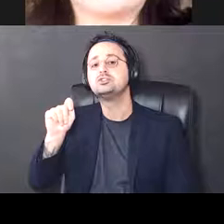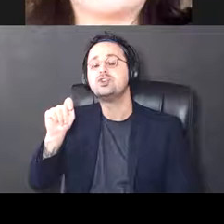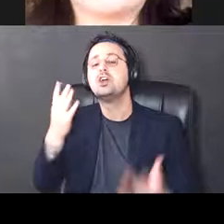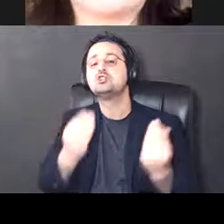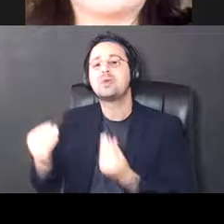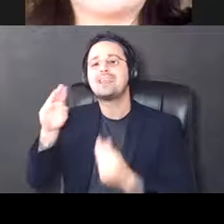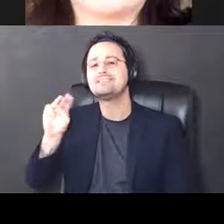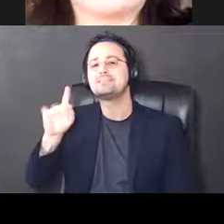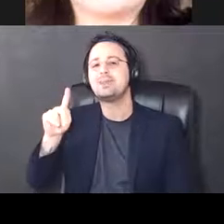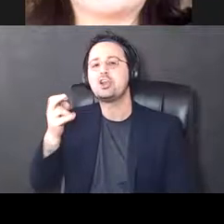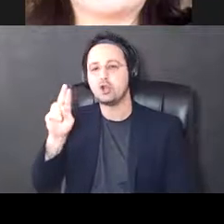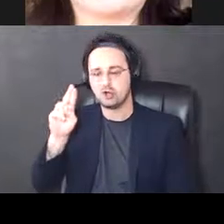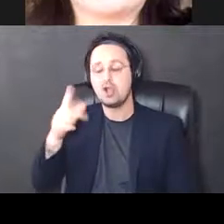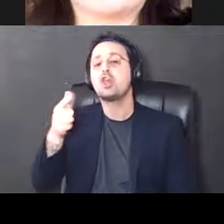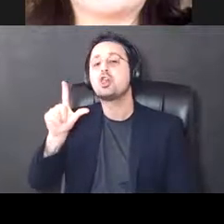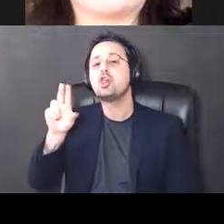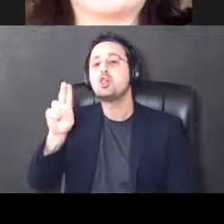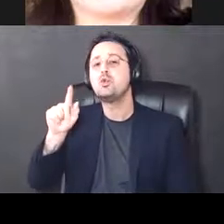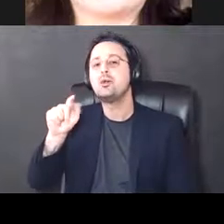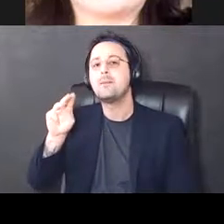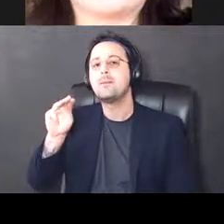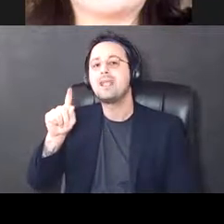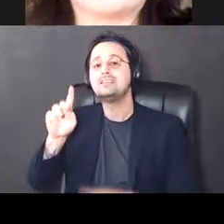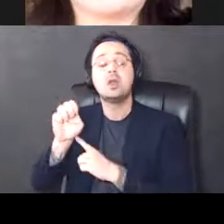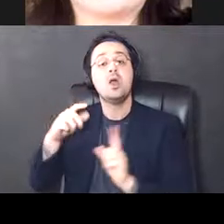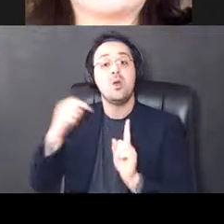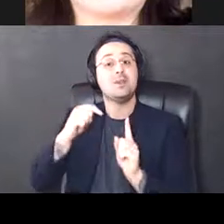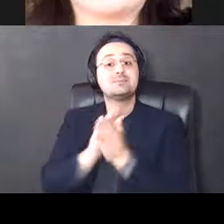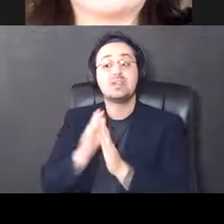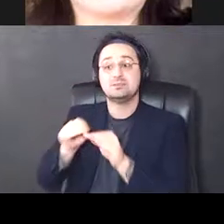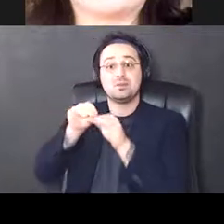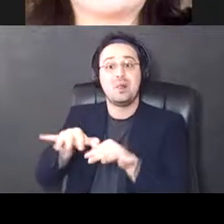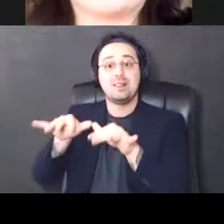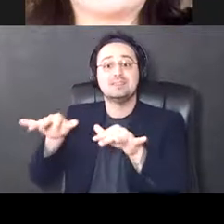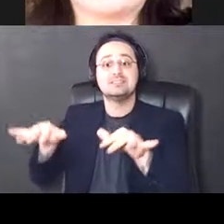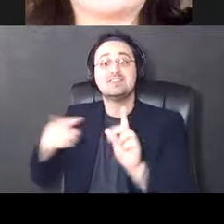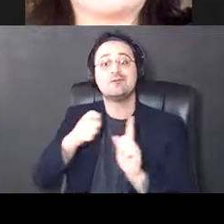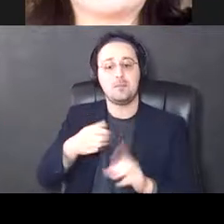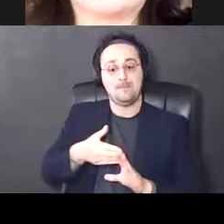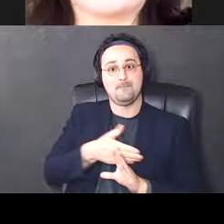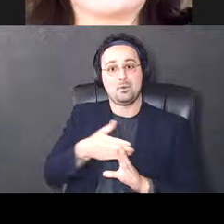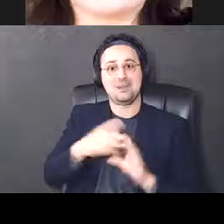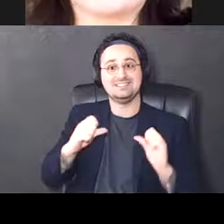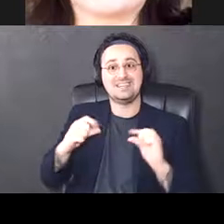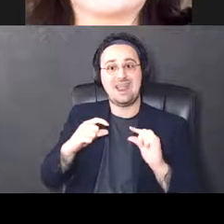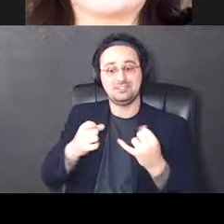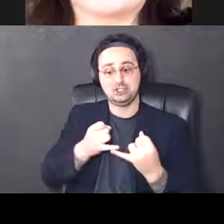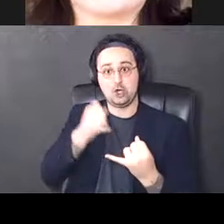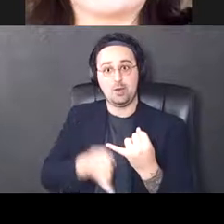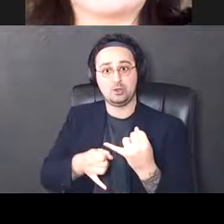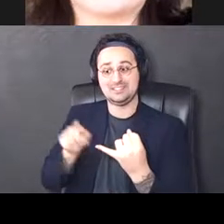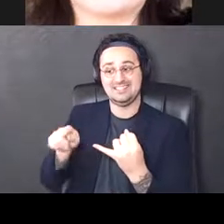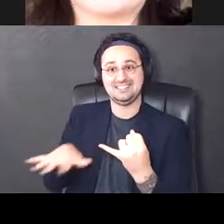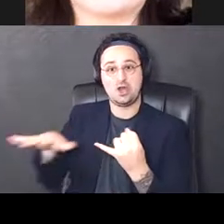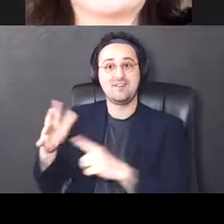brain. And when glutamate gets released from presynaptic terminals into this area of the